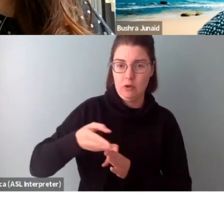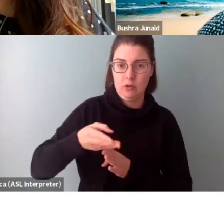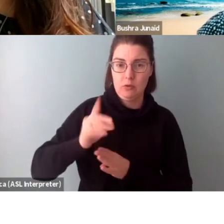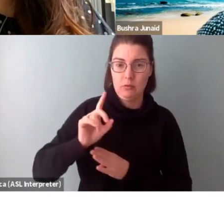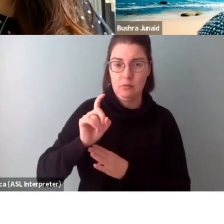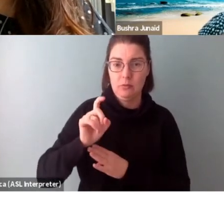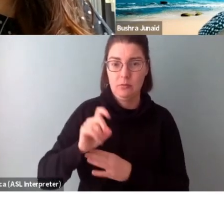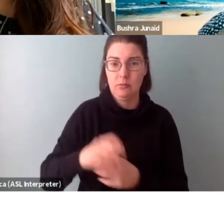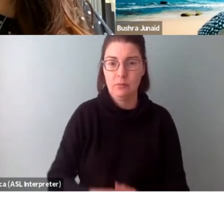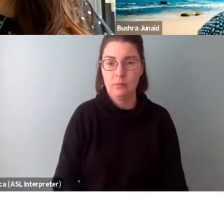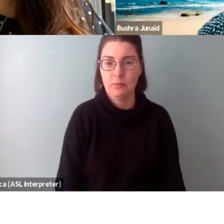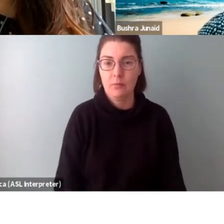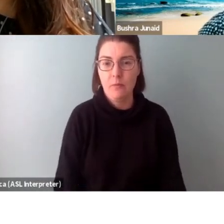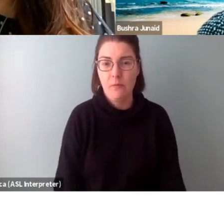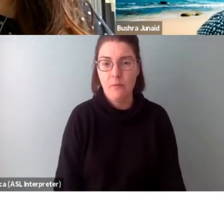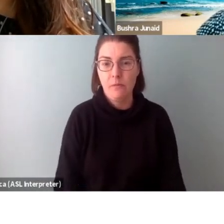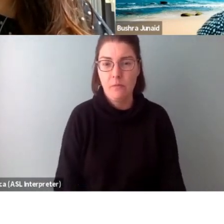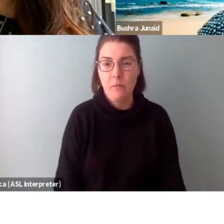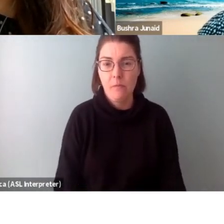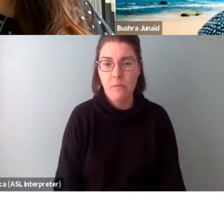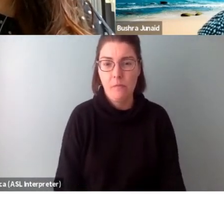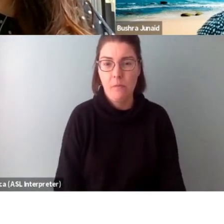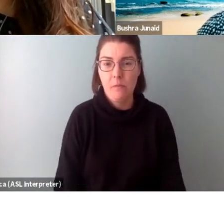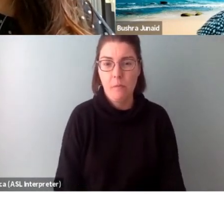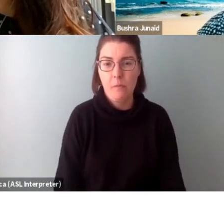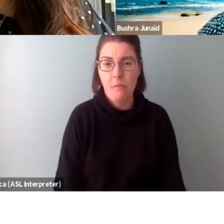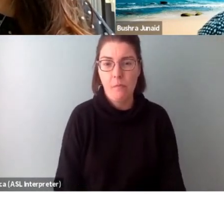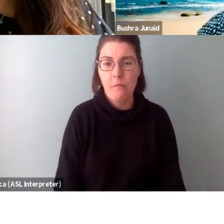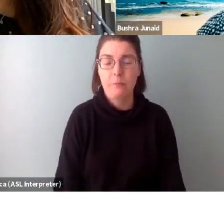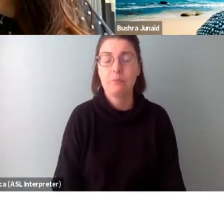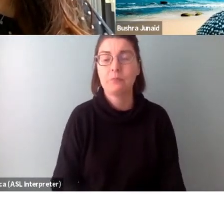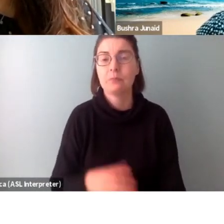So, yes, in many ways, you've answered your question.